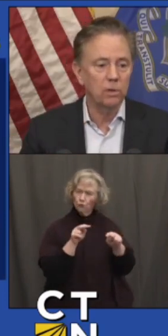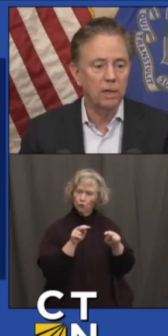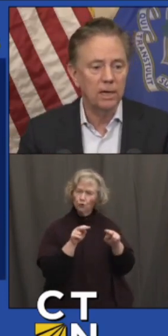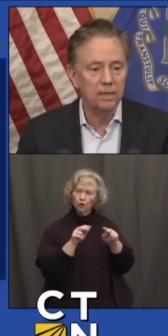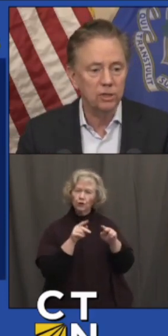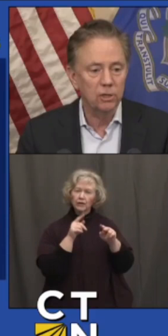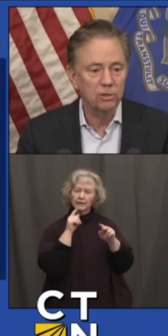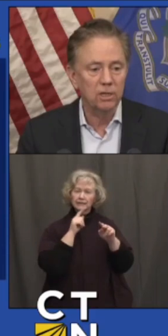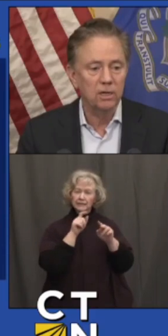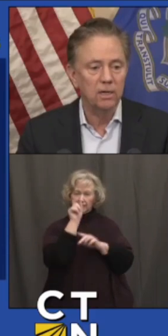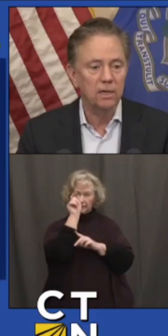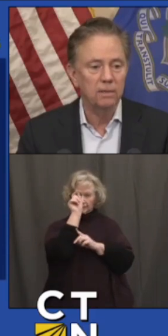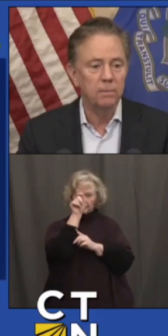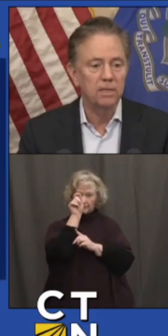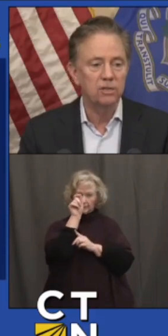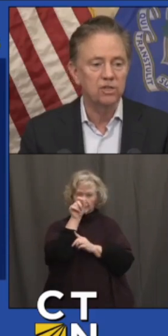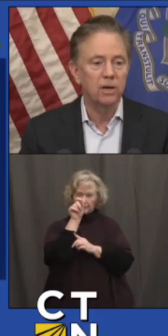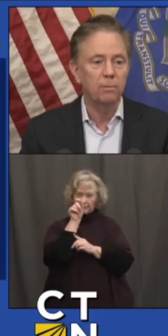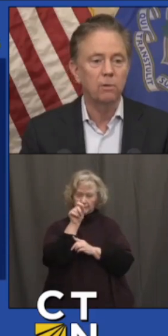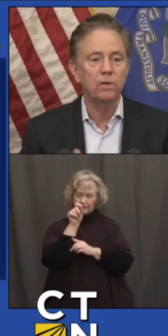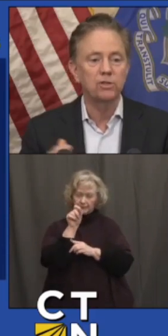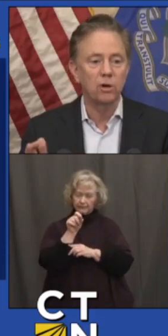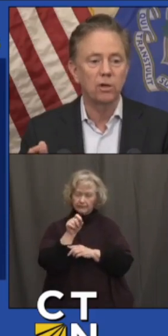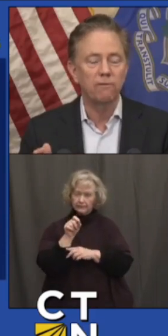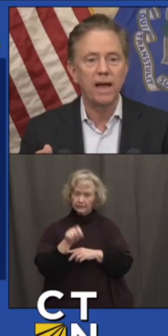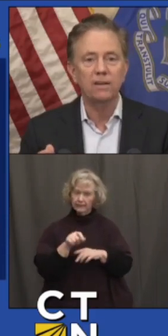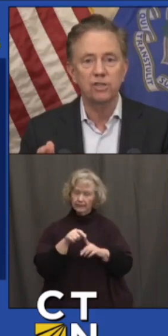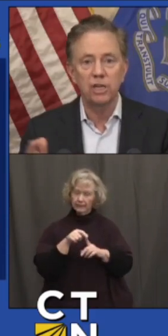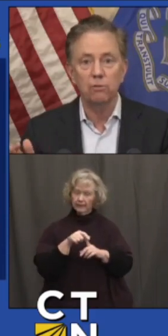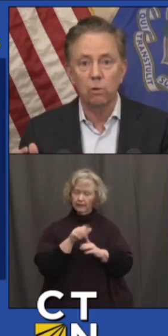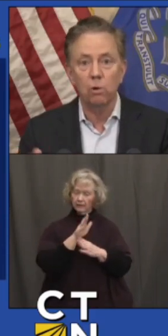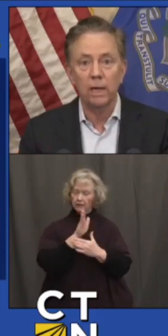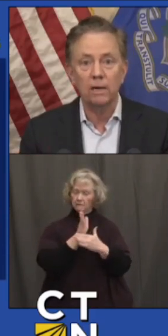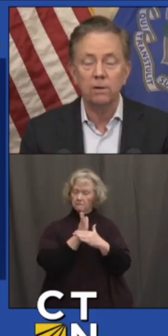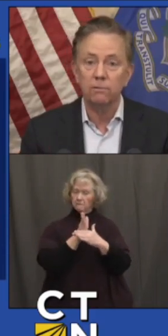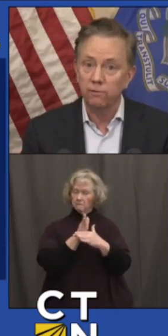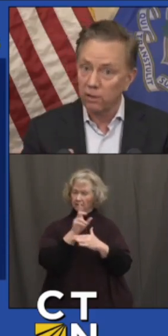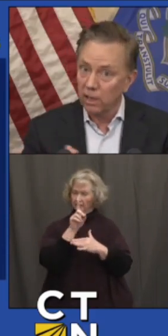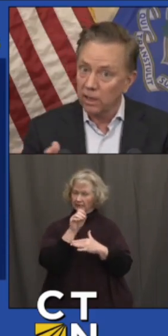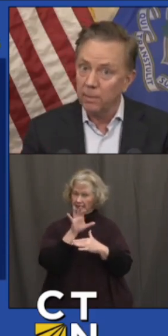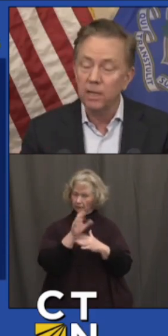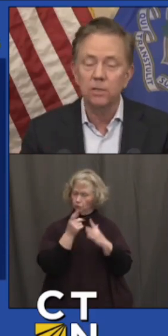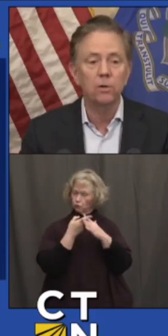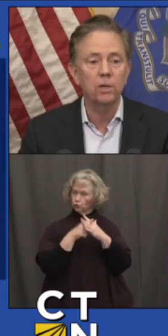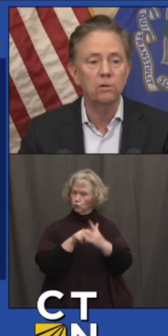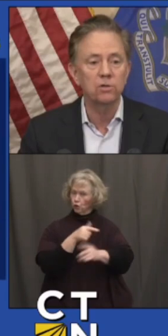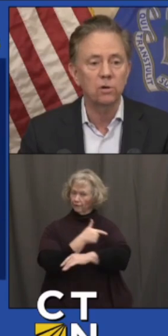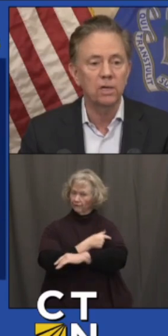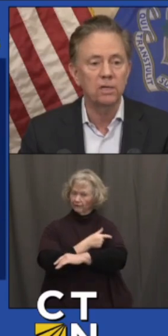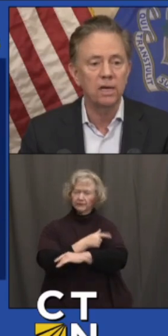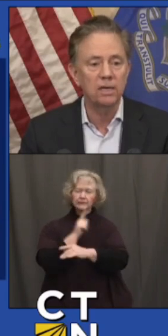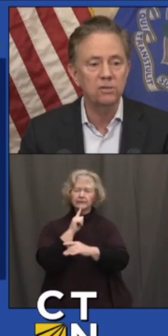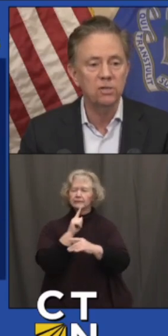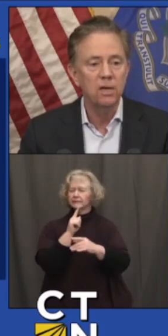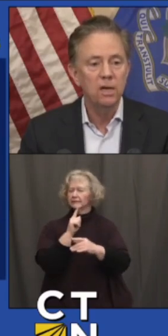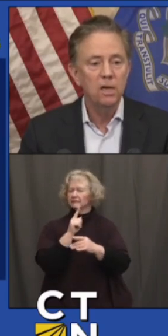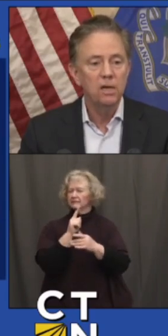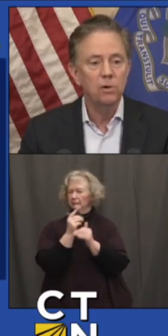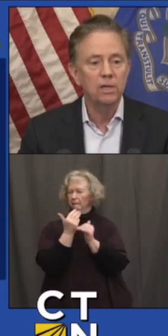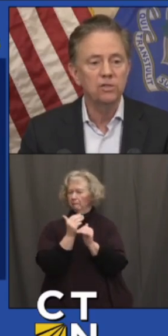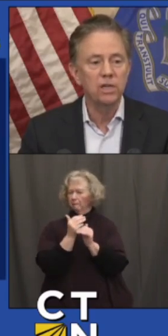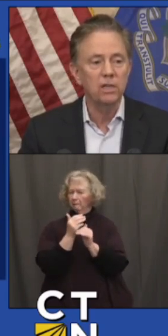vertical line. It shows you in mid-December we started the vaccine rollout. It was fairly limited during those early days.